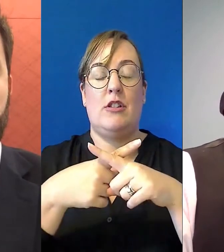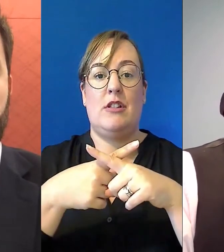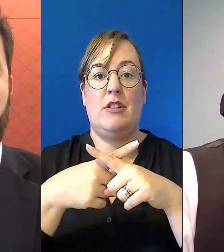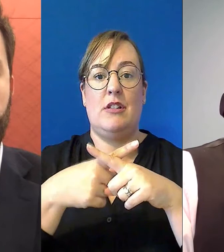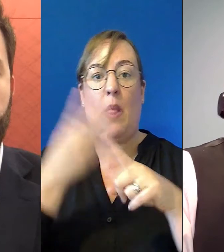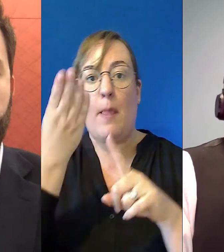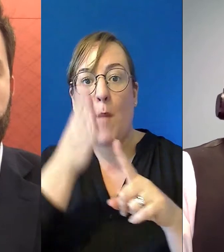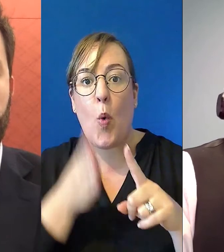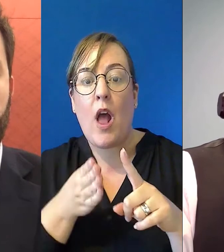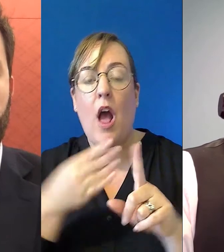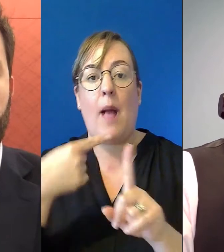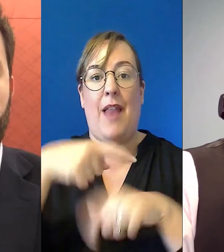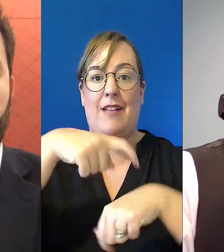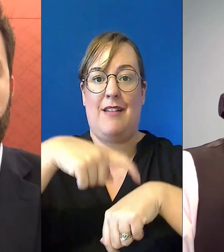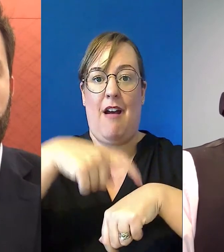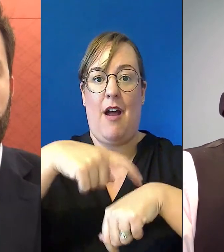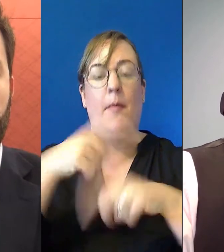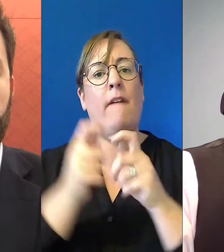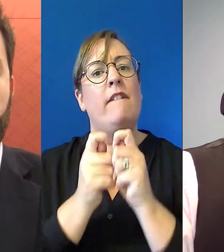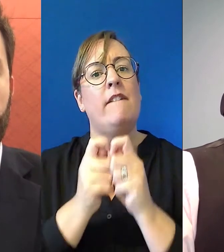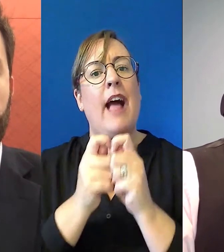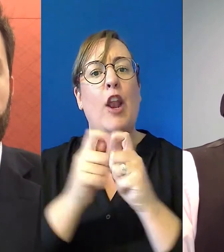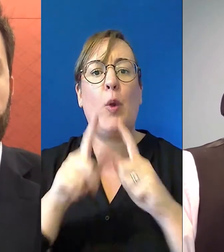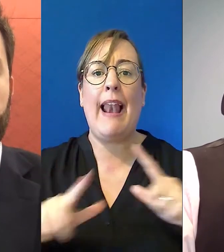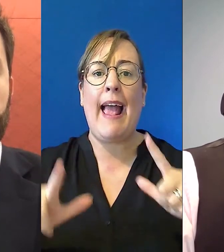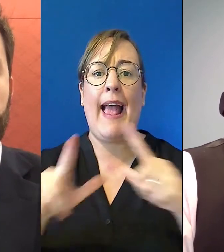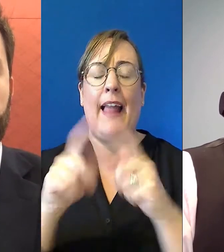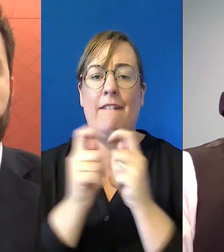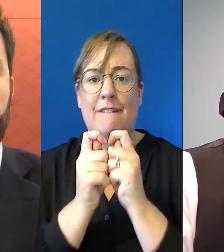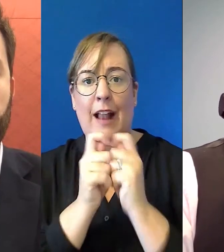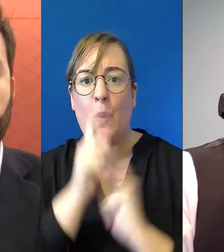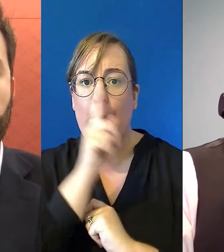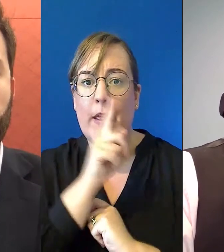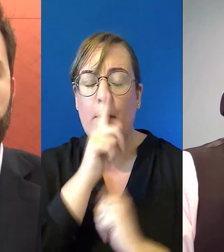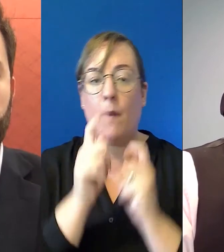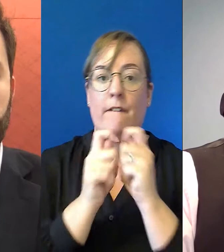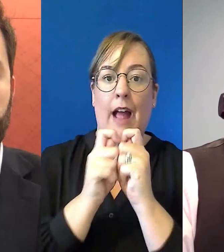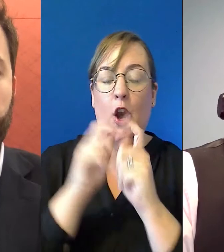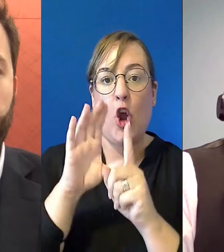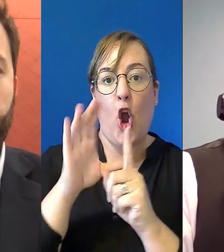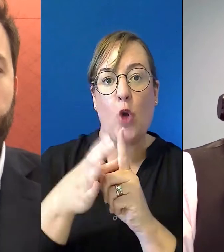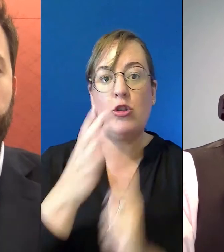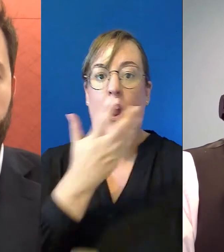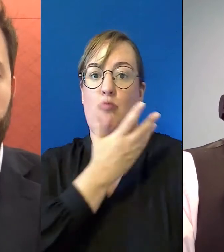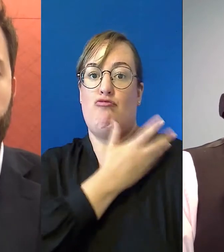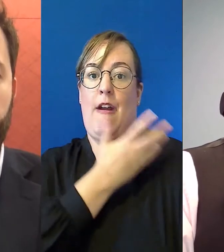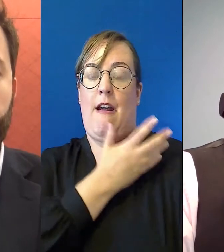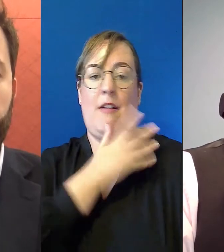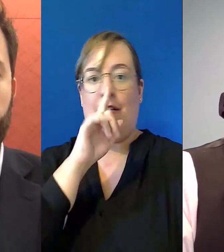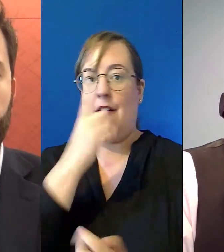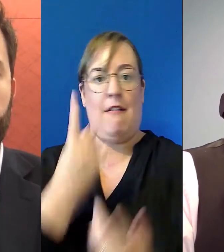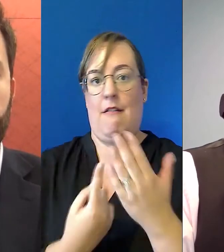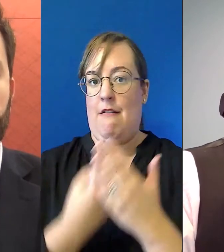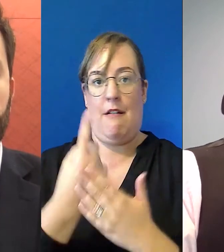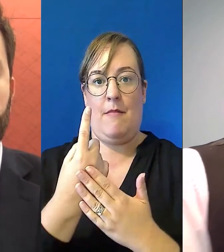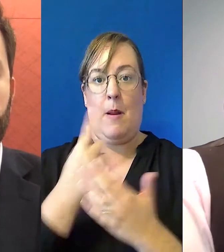time to value land, to value people, to value culture, proud can't happen and nor can